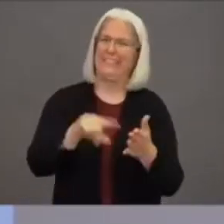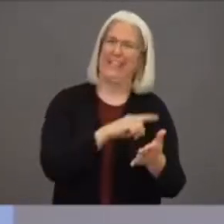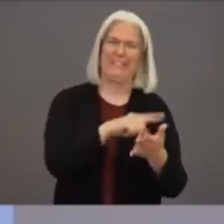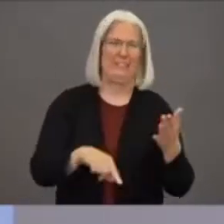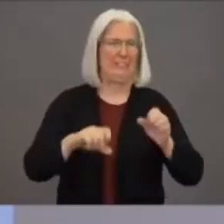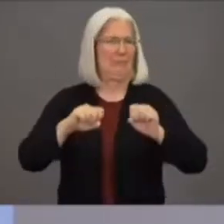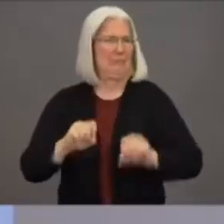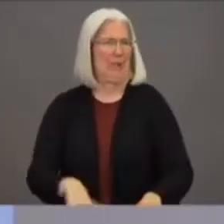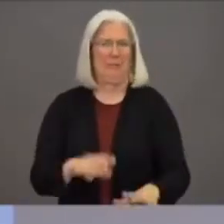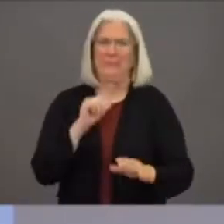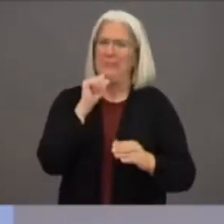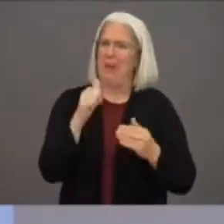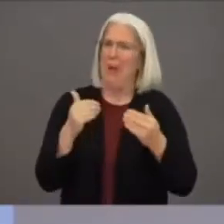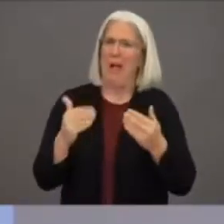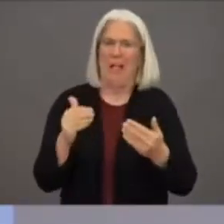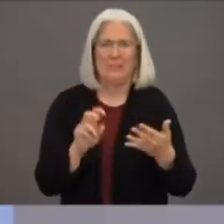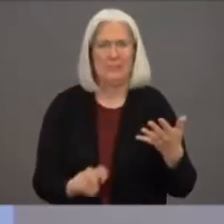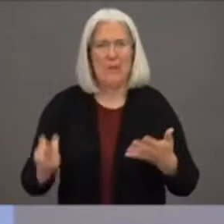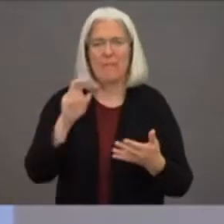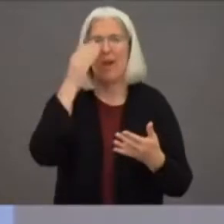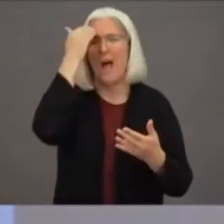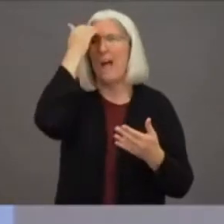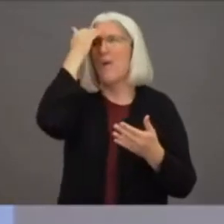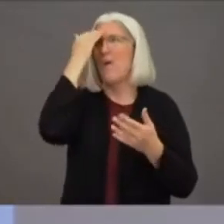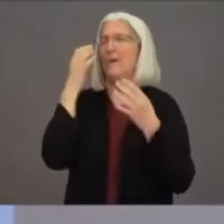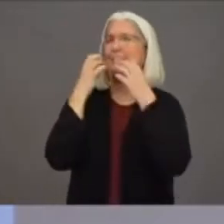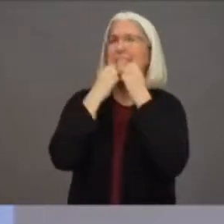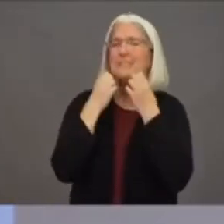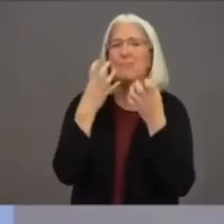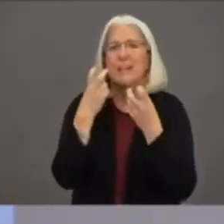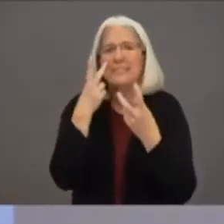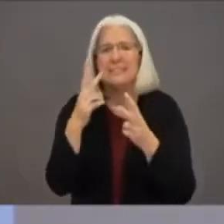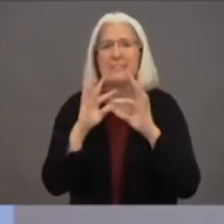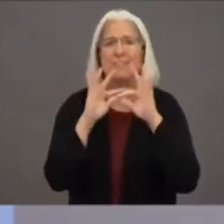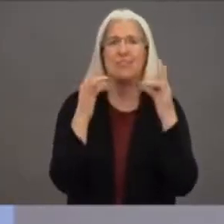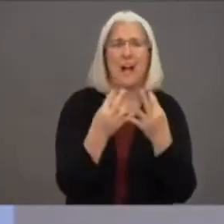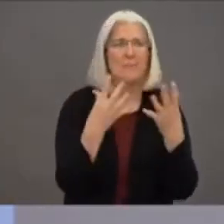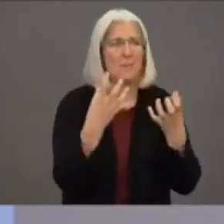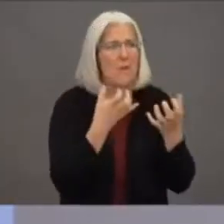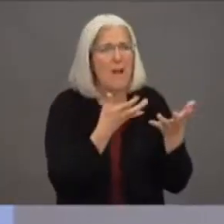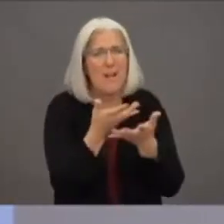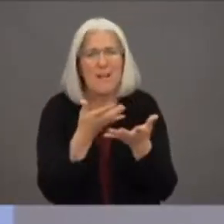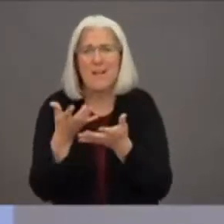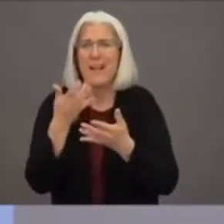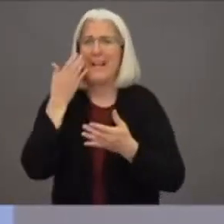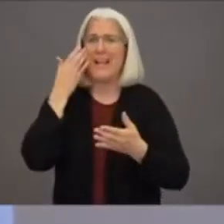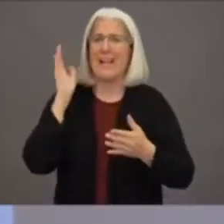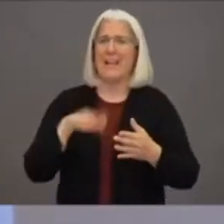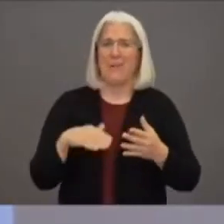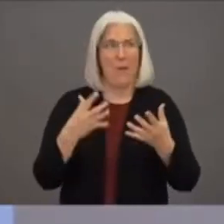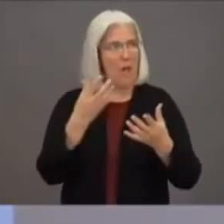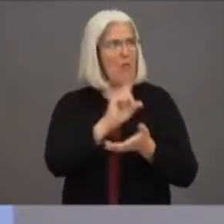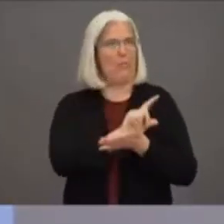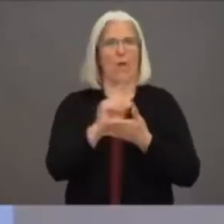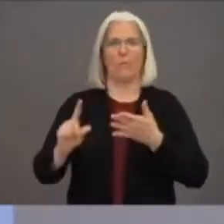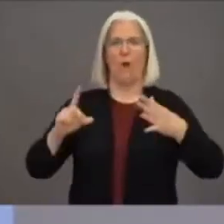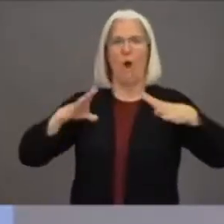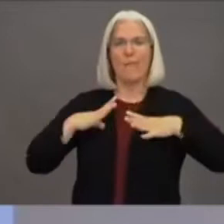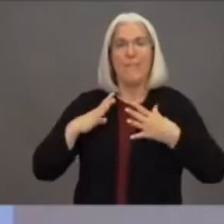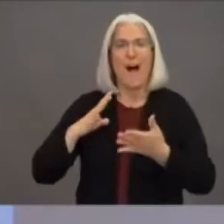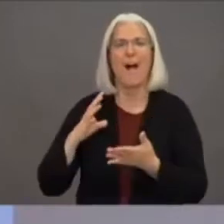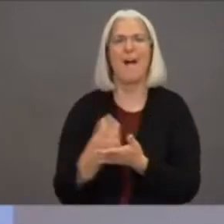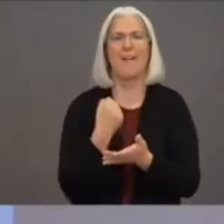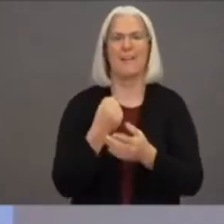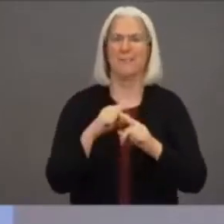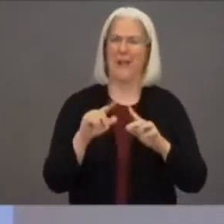visit our loved ones, get away for a week. But at this point we are strongly urging you to cancel